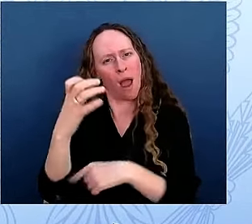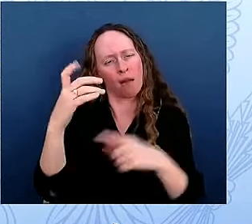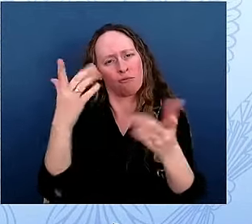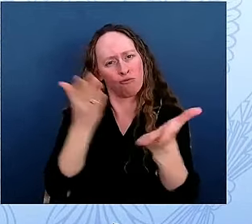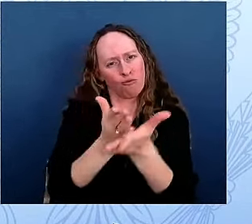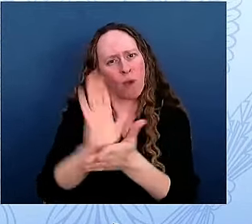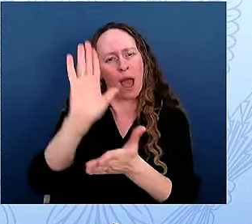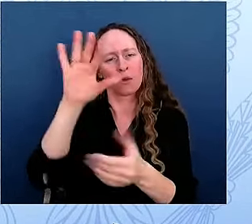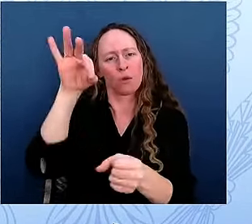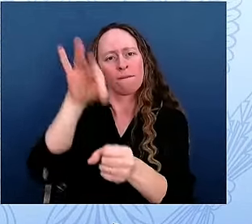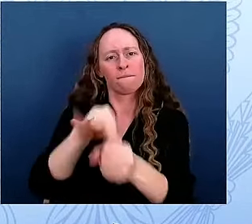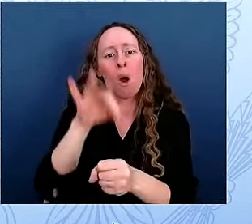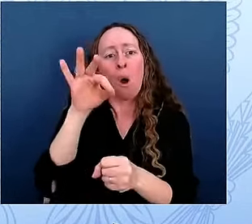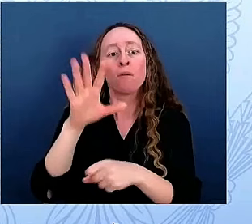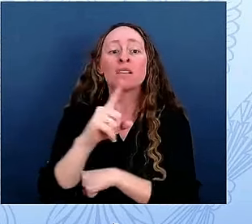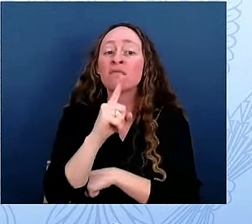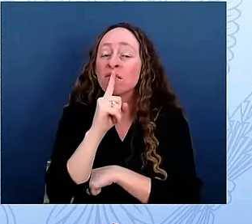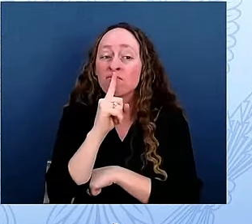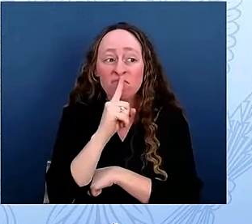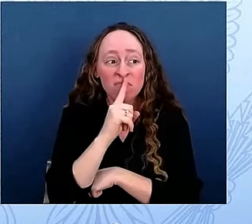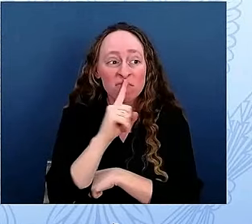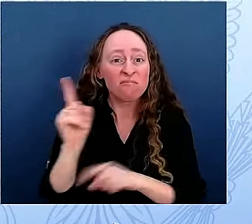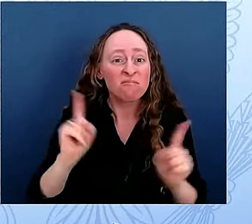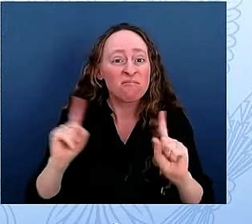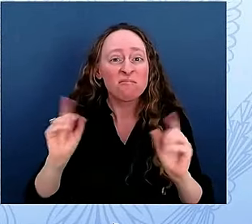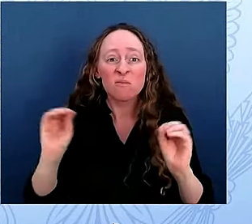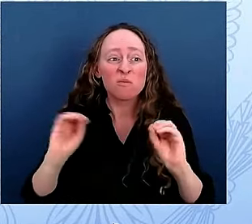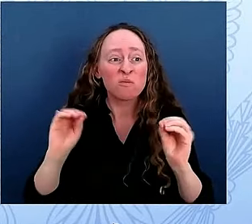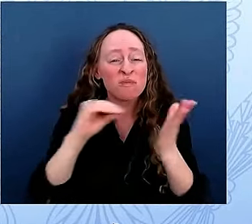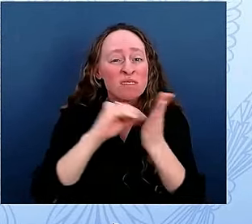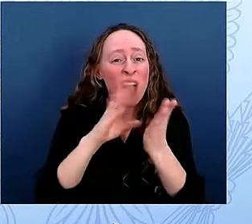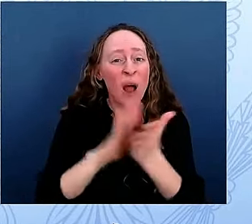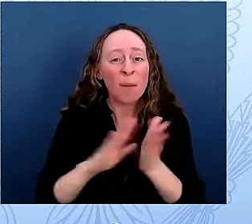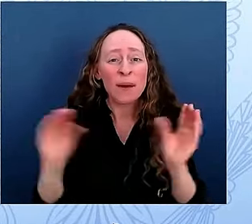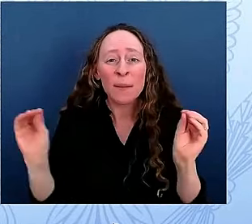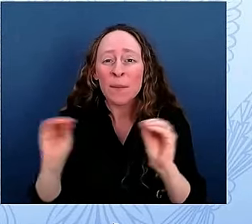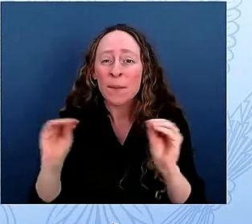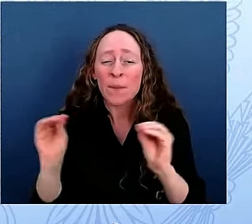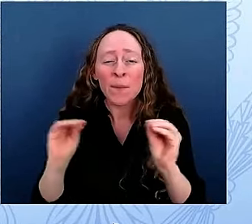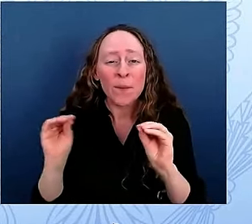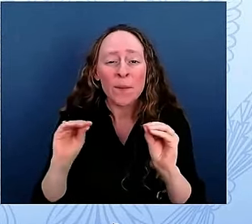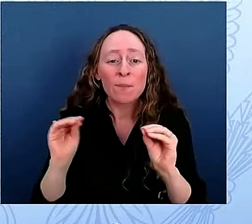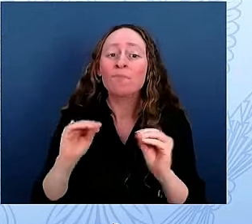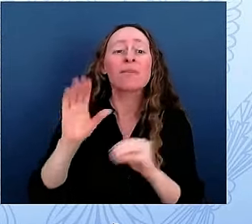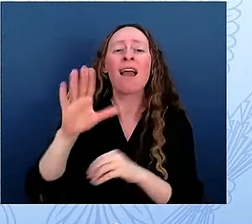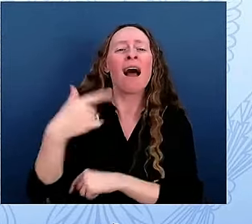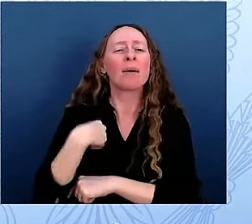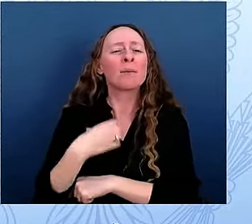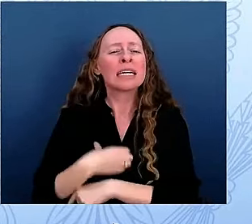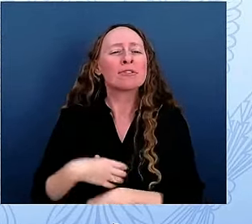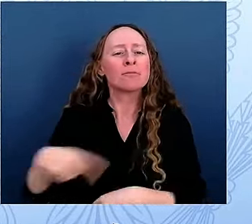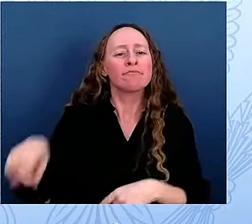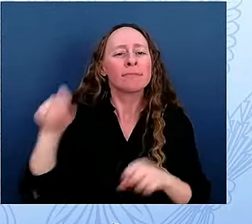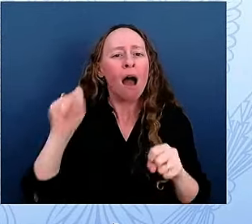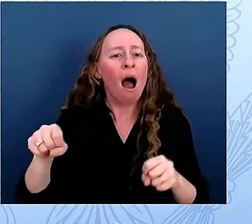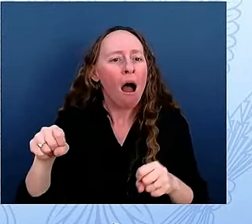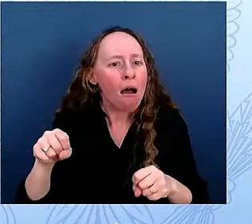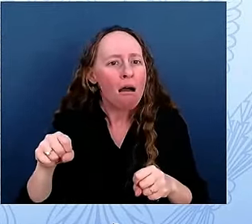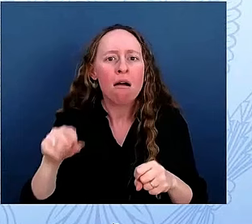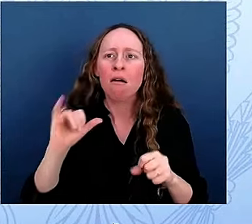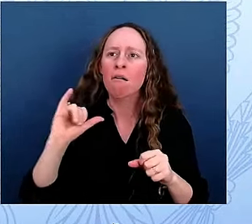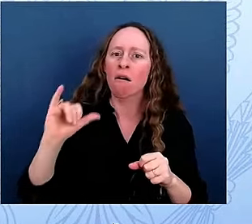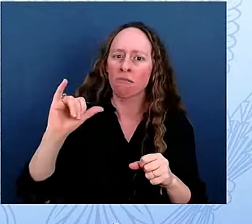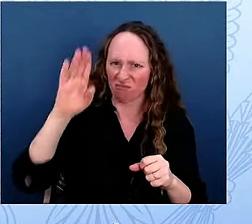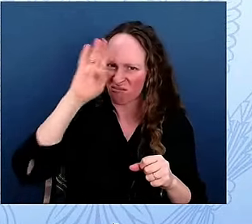Or, if inspired by their tour, they could learn that students not much older than they staged an actual sit-in during a White House tour